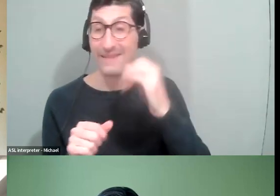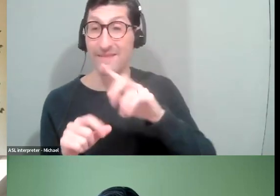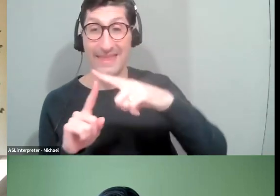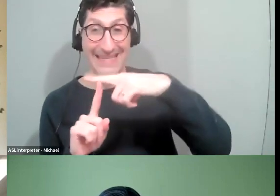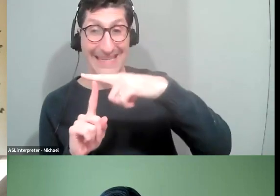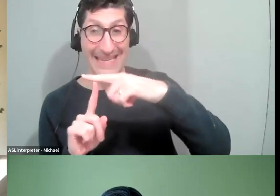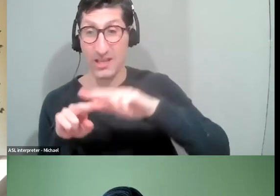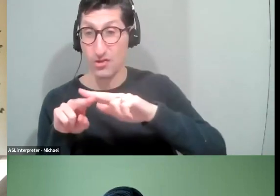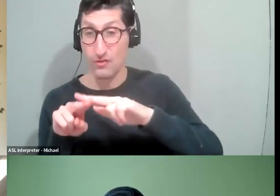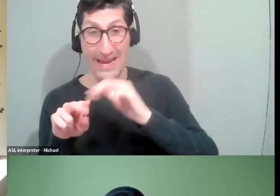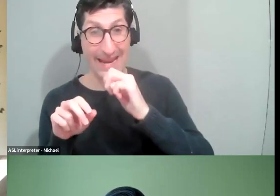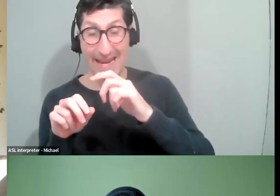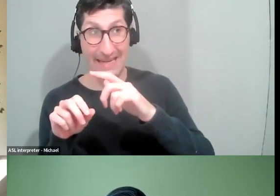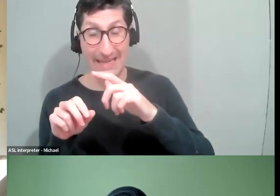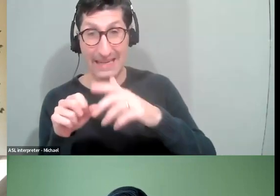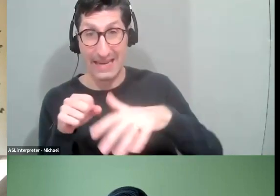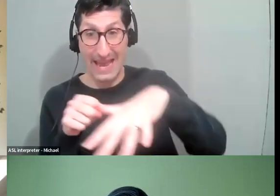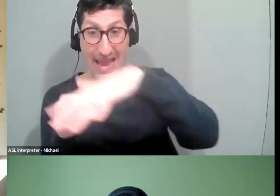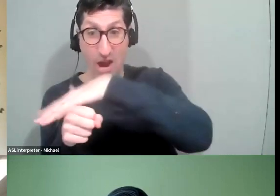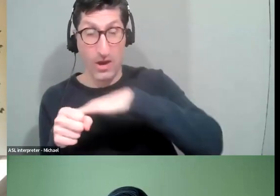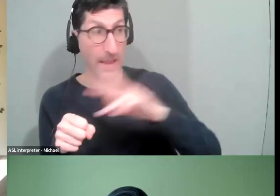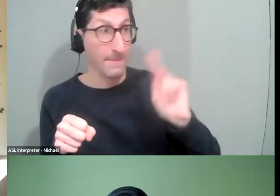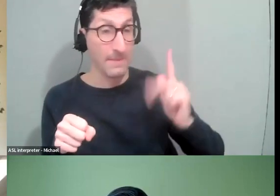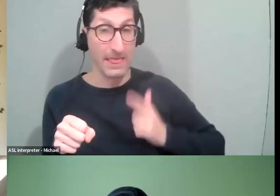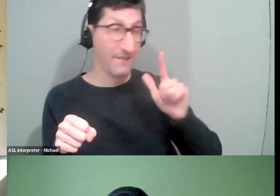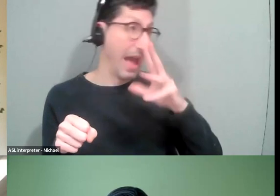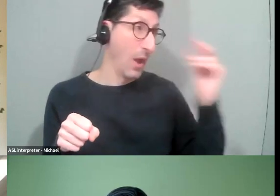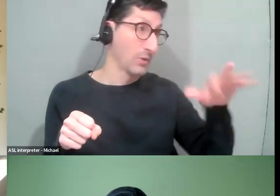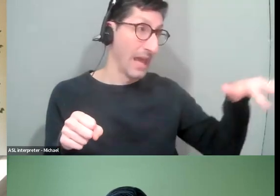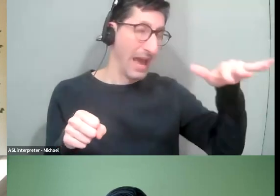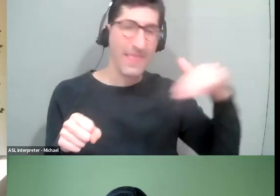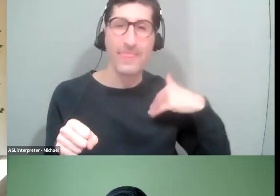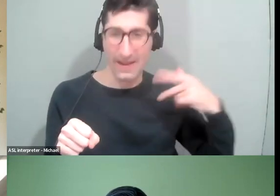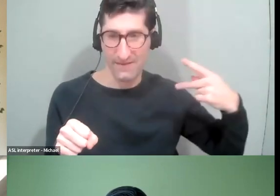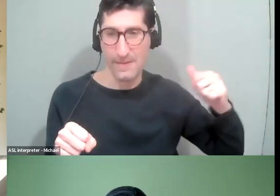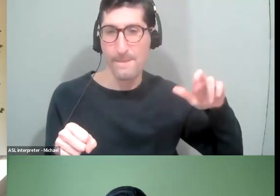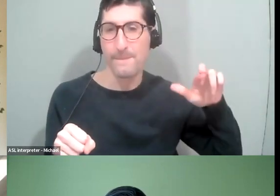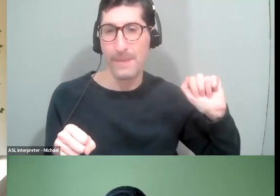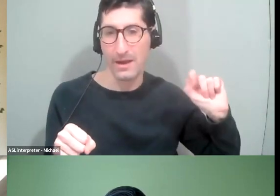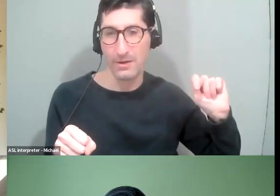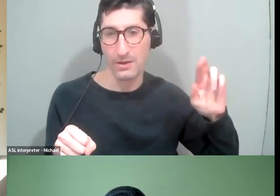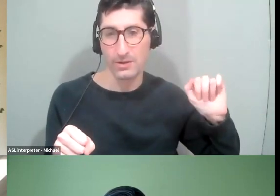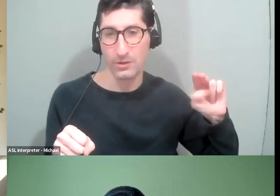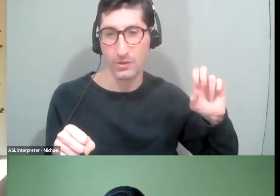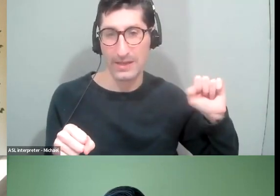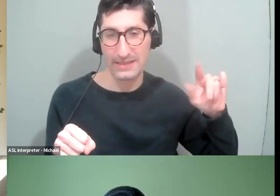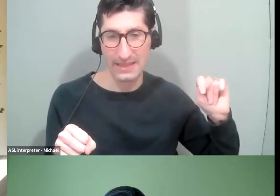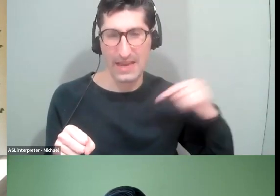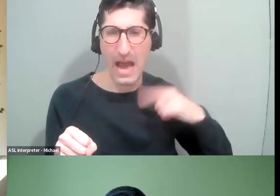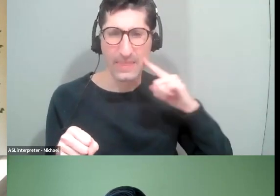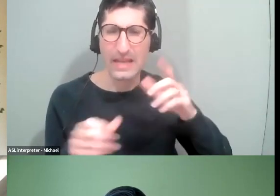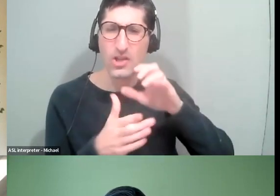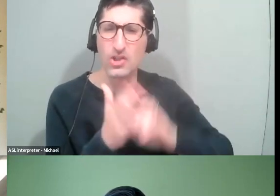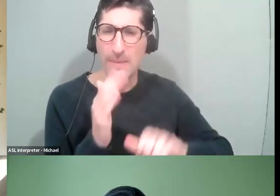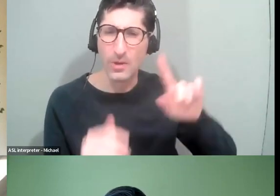So it says that it covers any sort of, I think it was chapter 161 B, so I would, I think